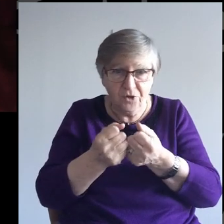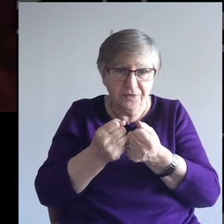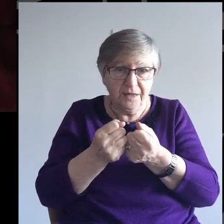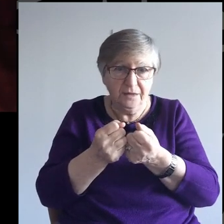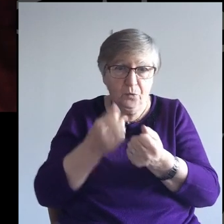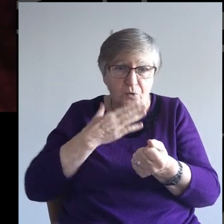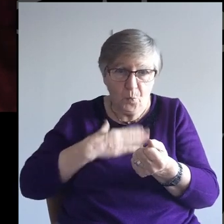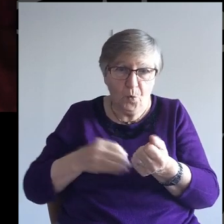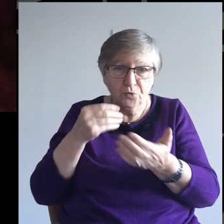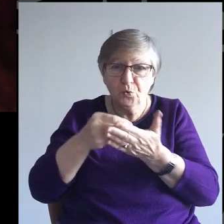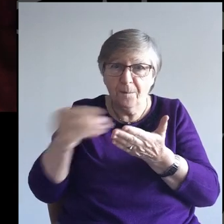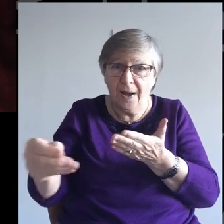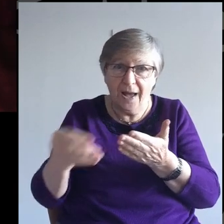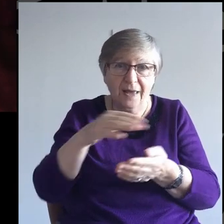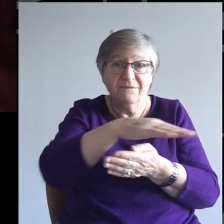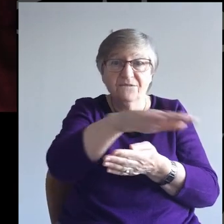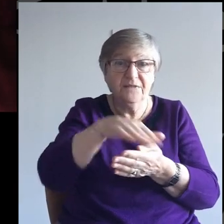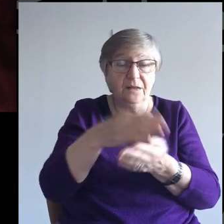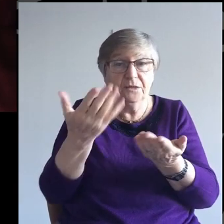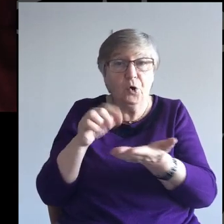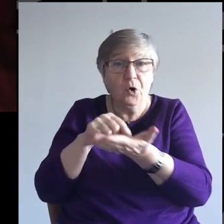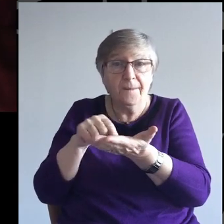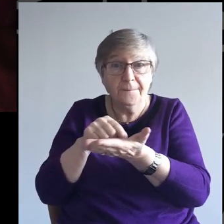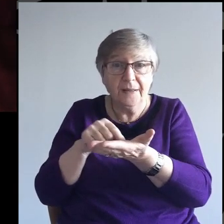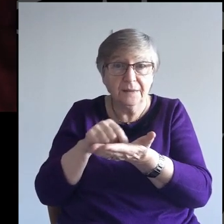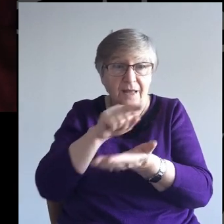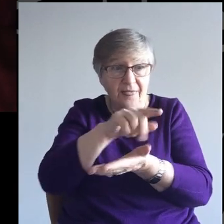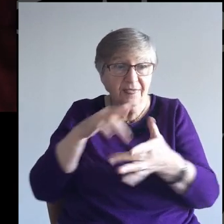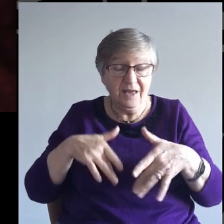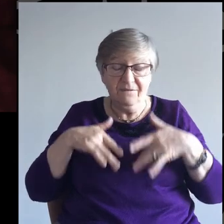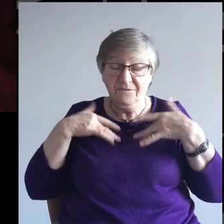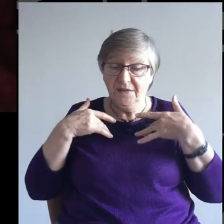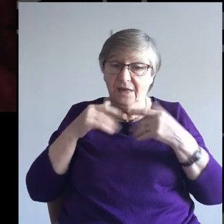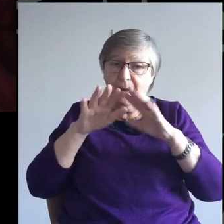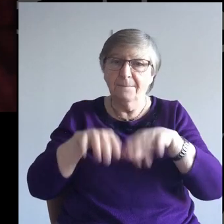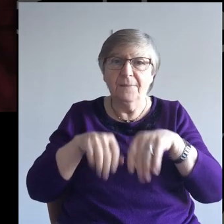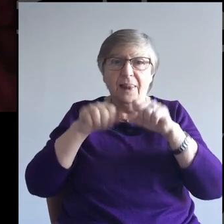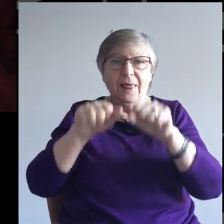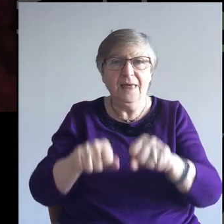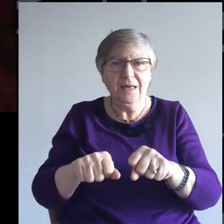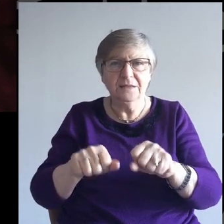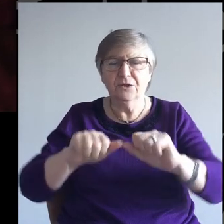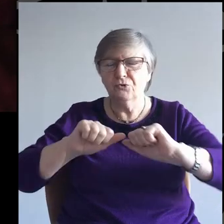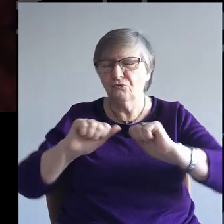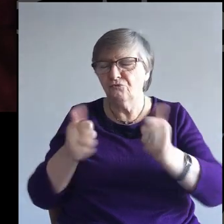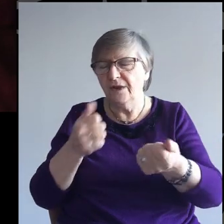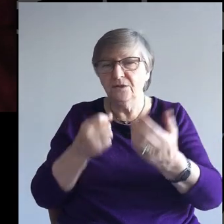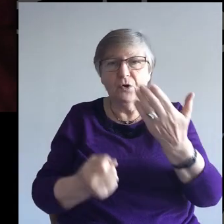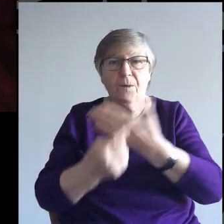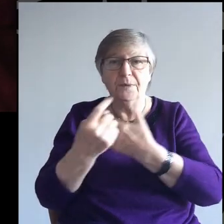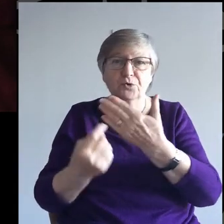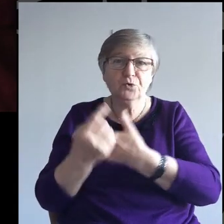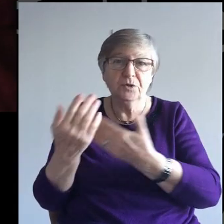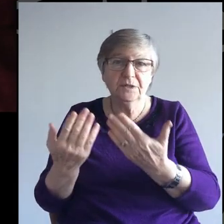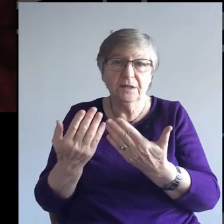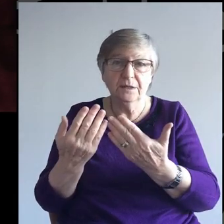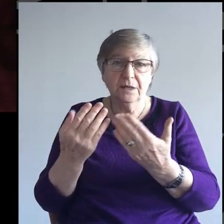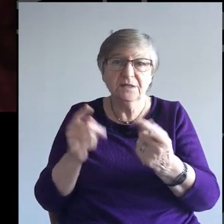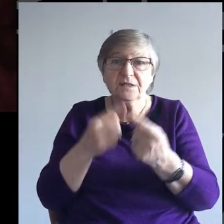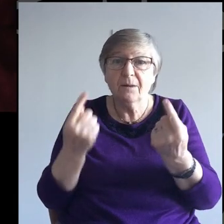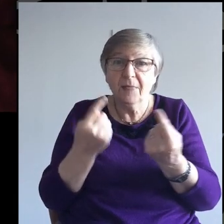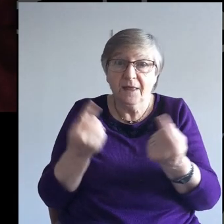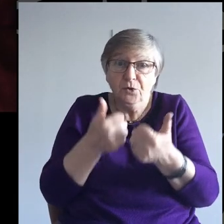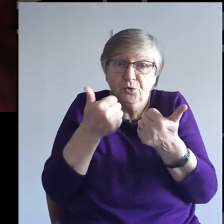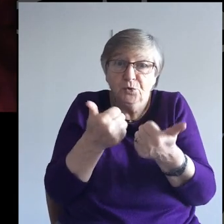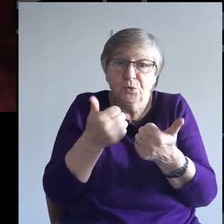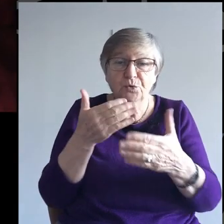that they can buy the field or buy the peril, they're actually feeling blessed because this is a great opportunity. This is something